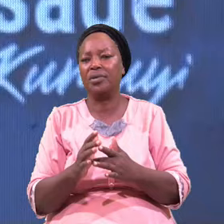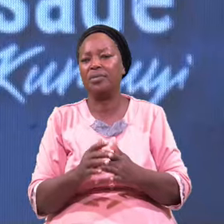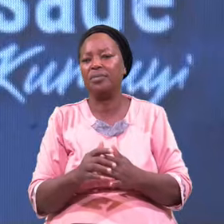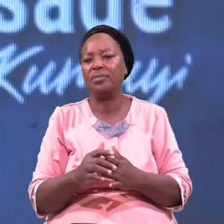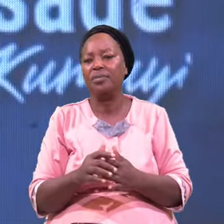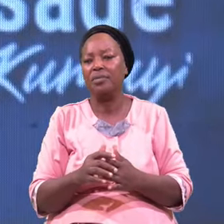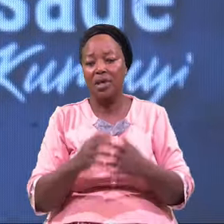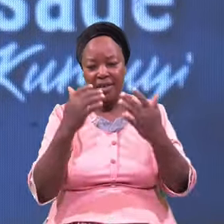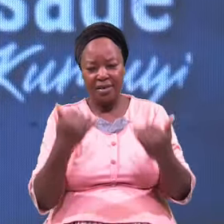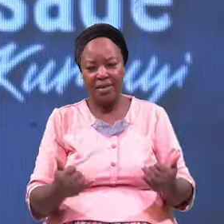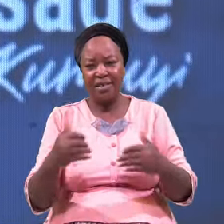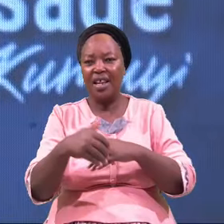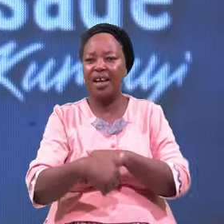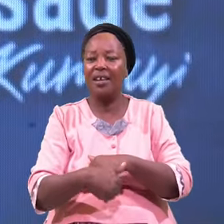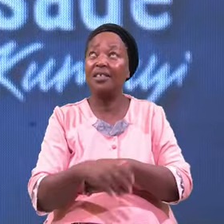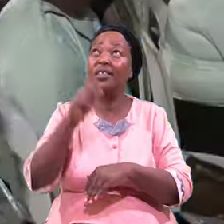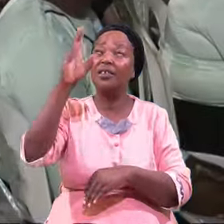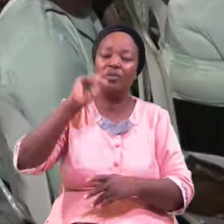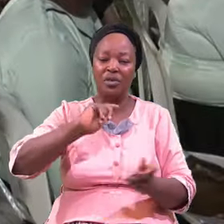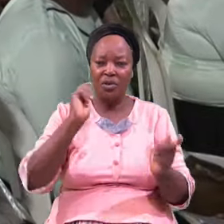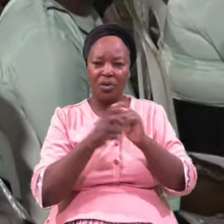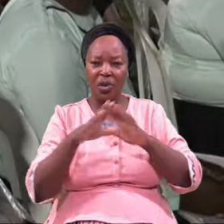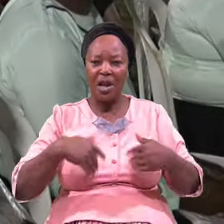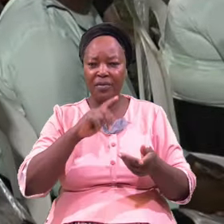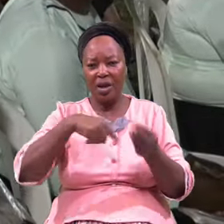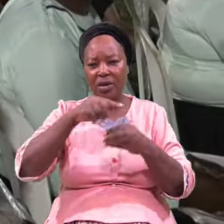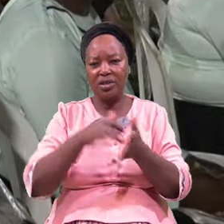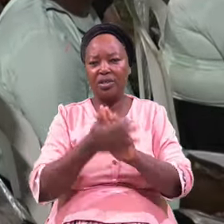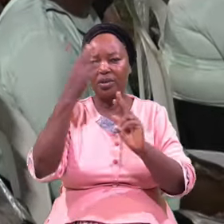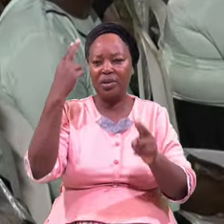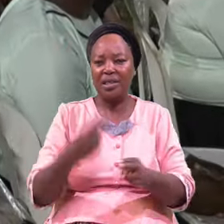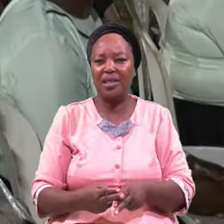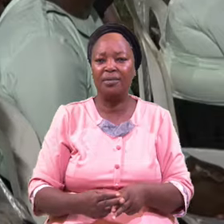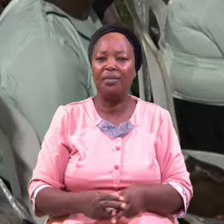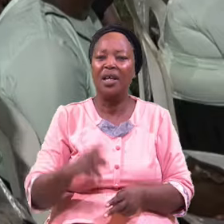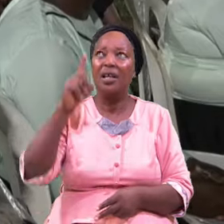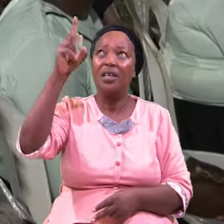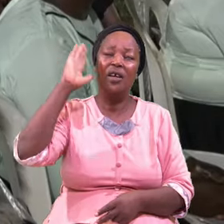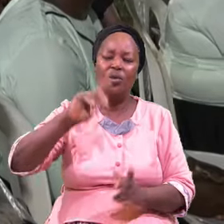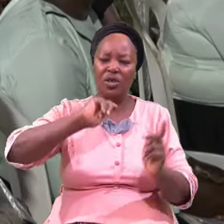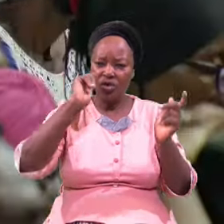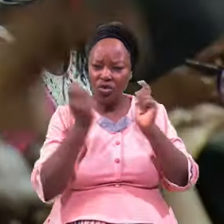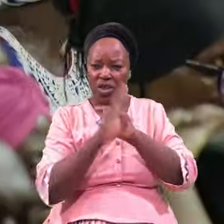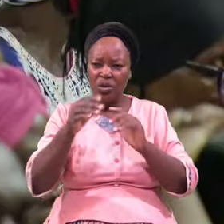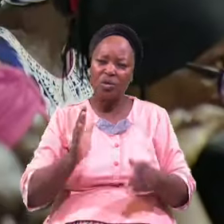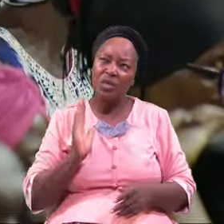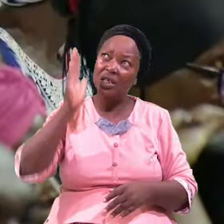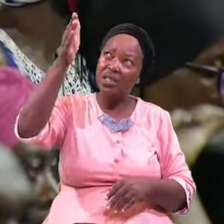Tonight It Will Turn Your Life Around It Will Change Your Destiny